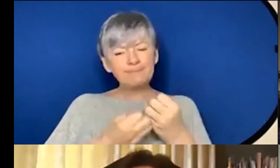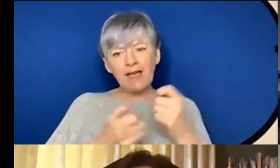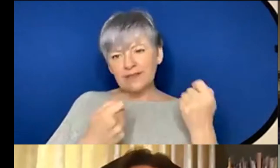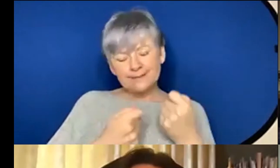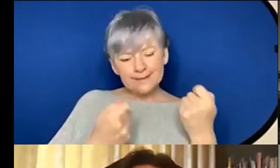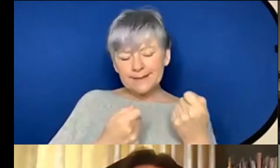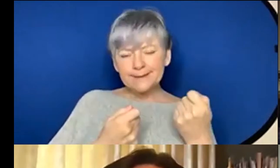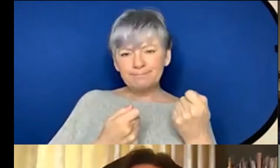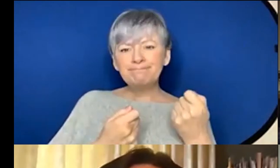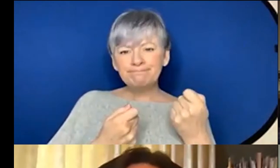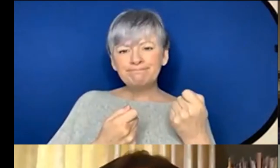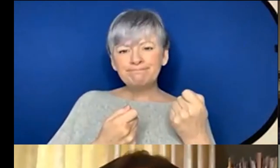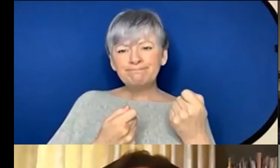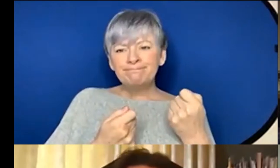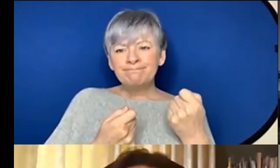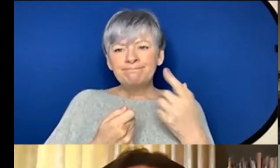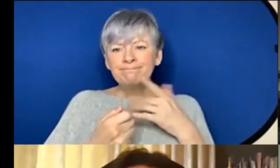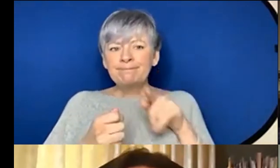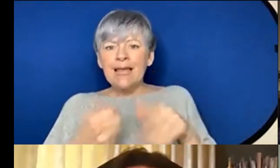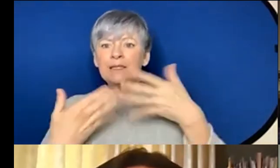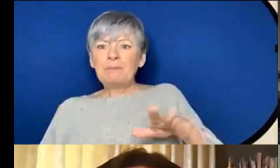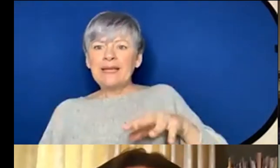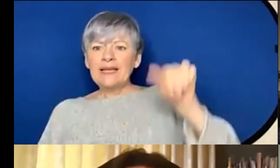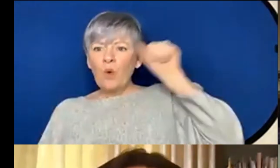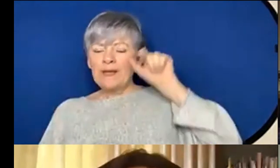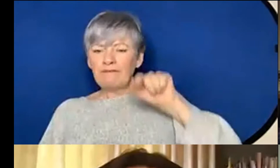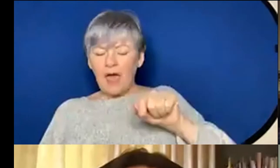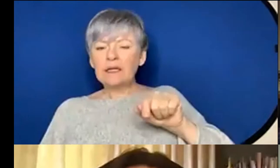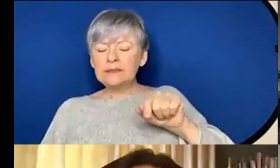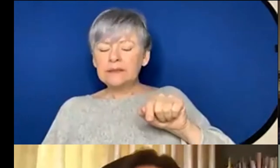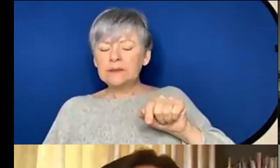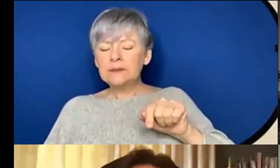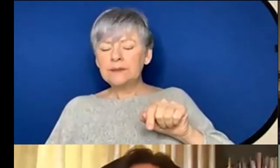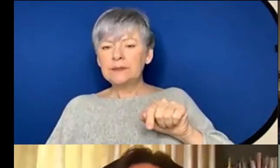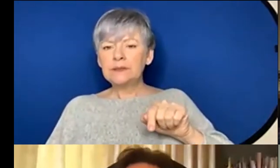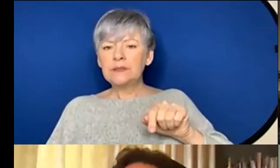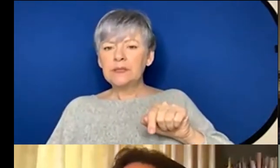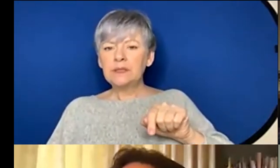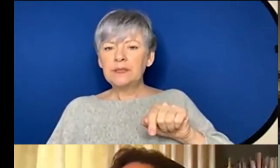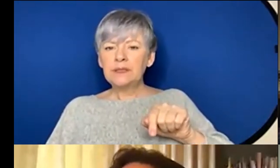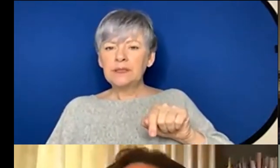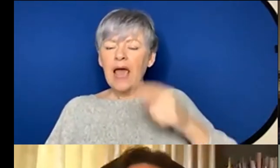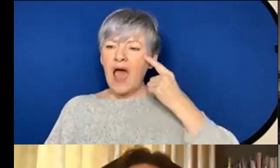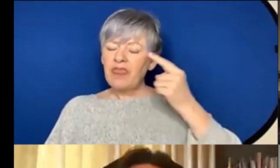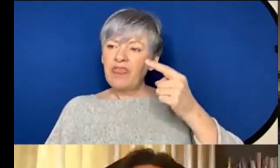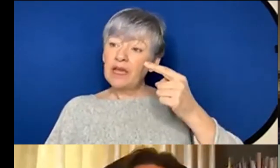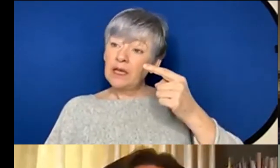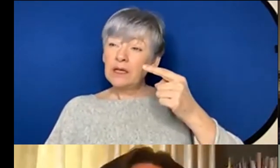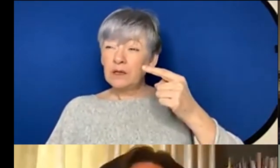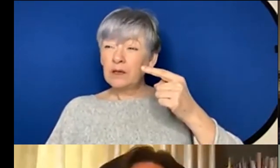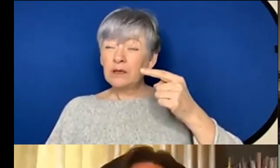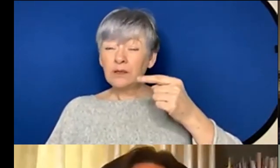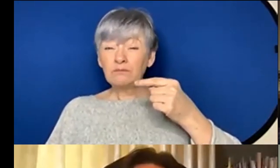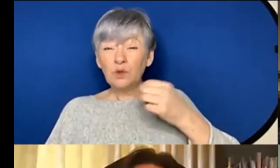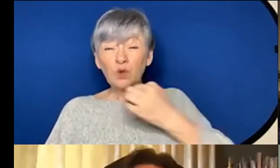that's tinged with awareness of that but um yeah and I think well the the I suppose it's to do with the number of